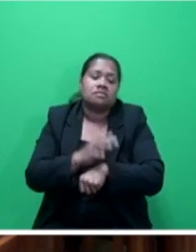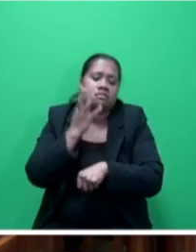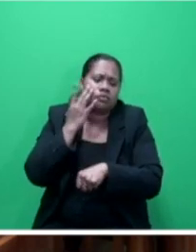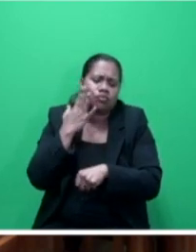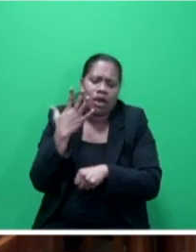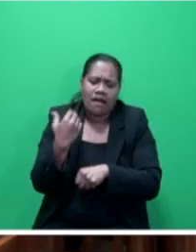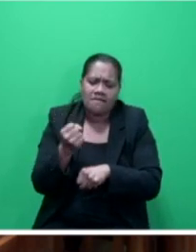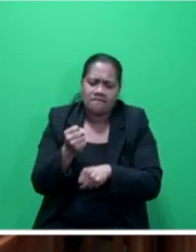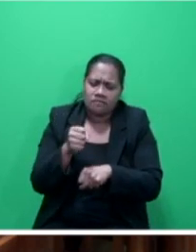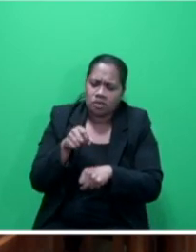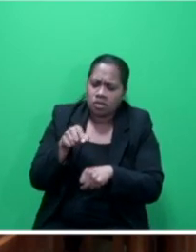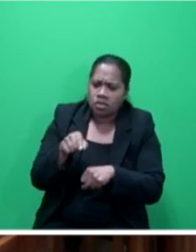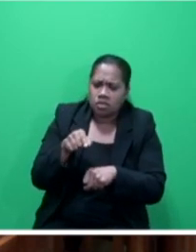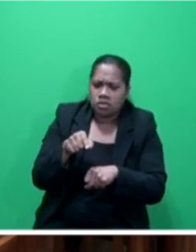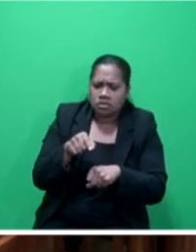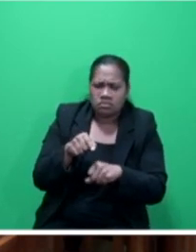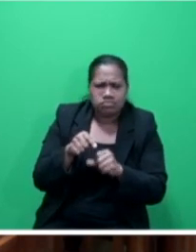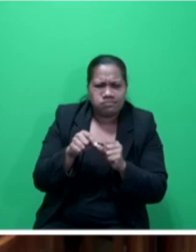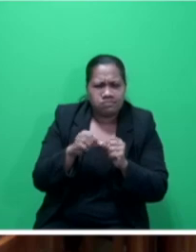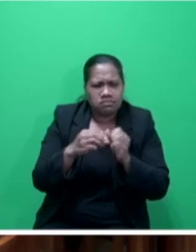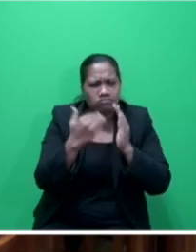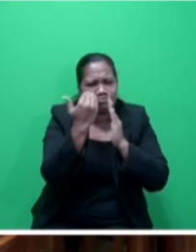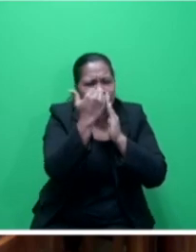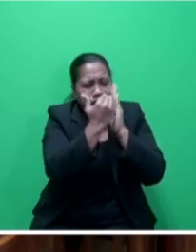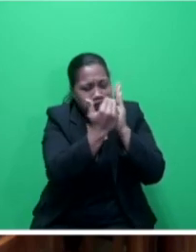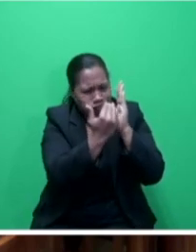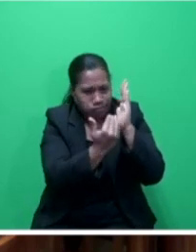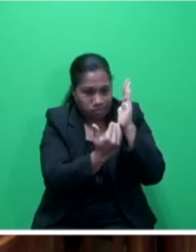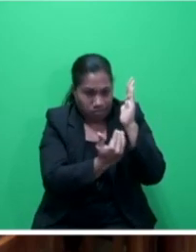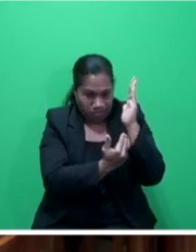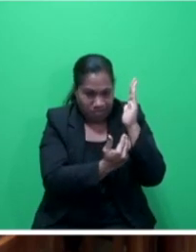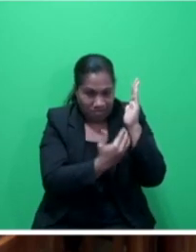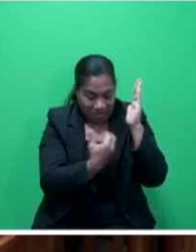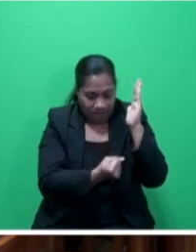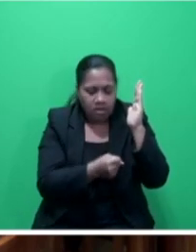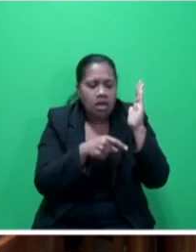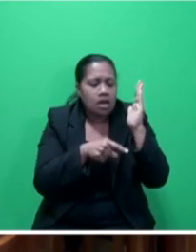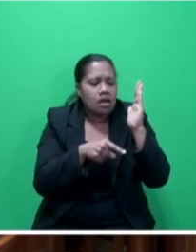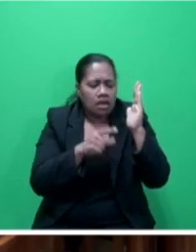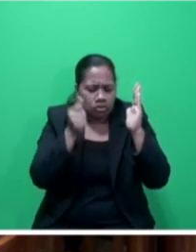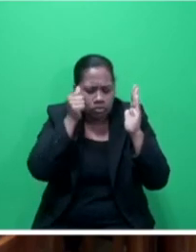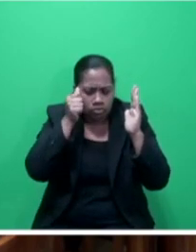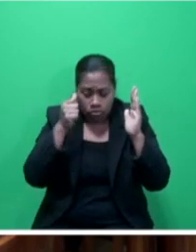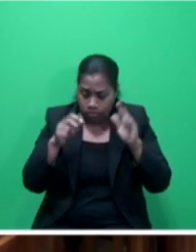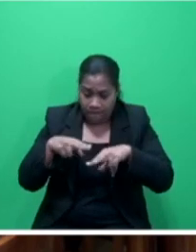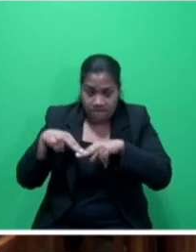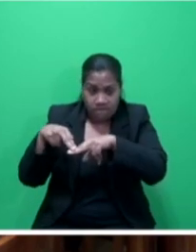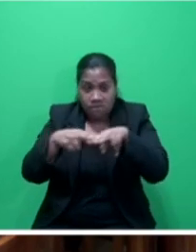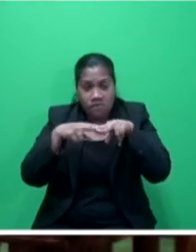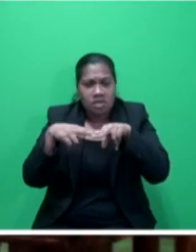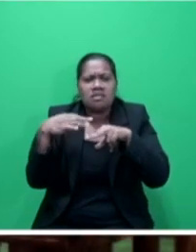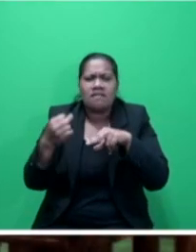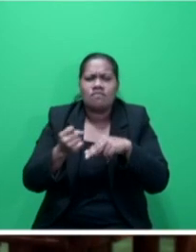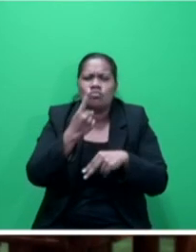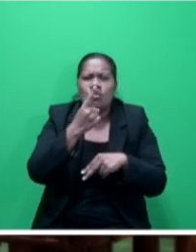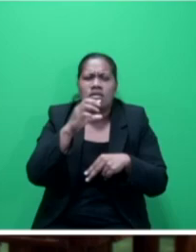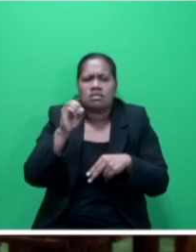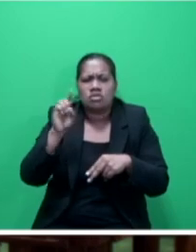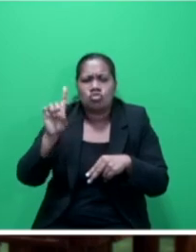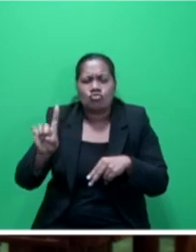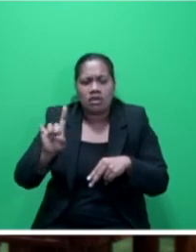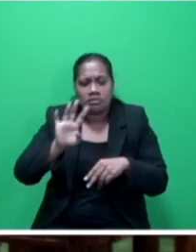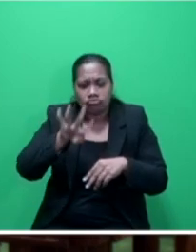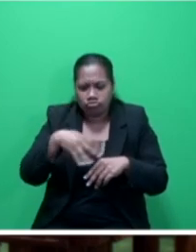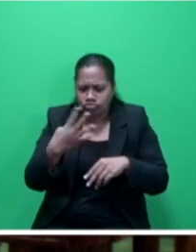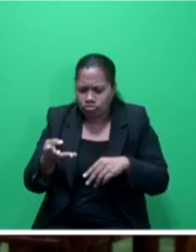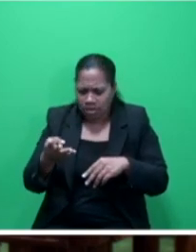protocols in place. I know that throughout Fiji, there were a total of 101 checkpoints established